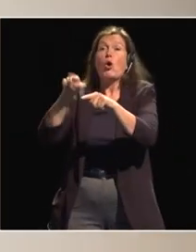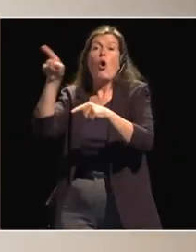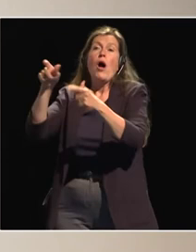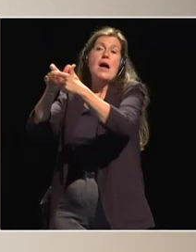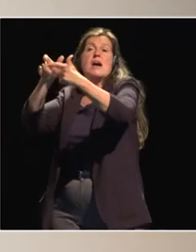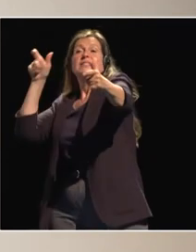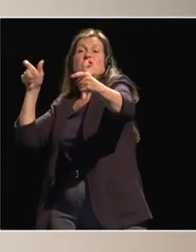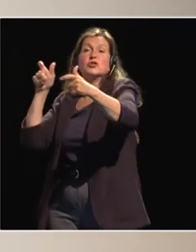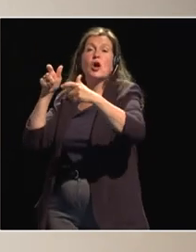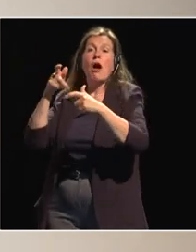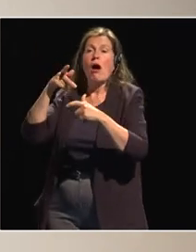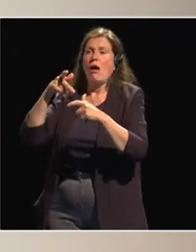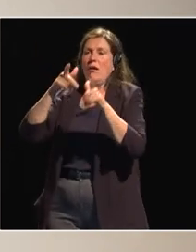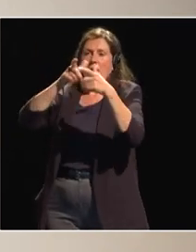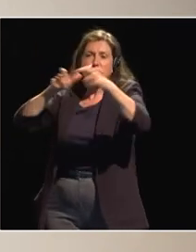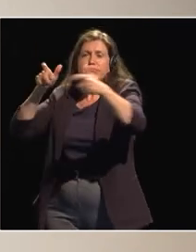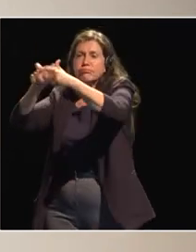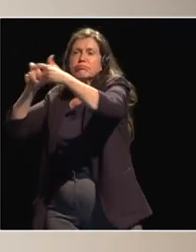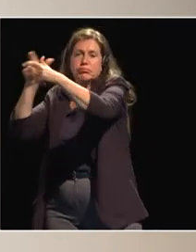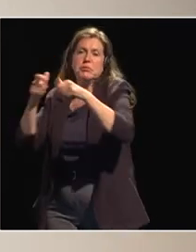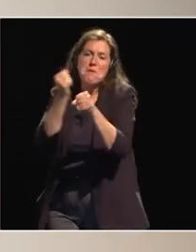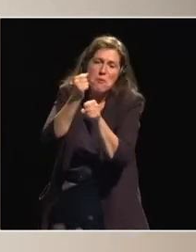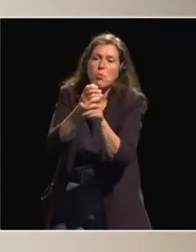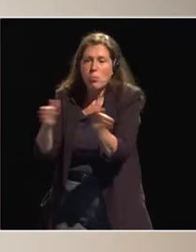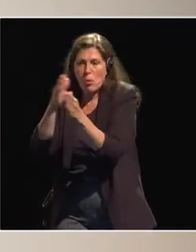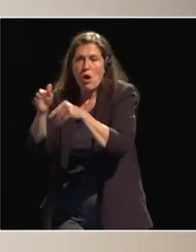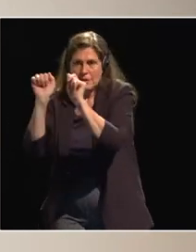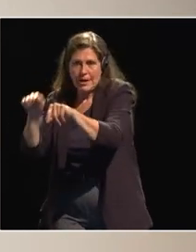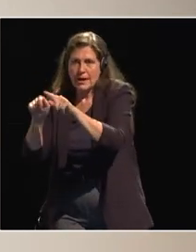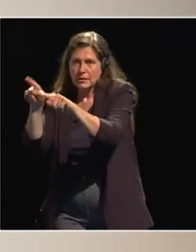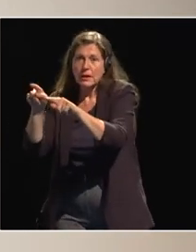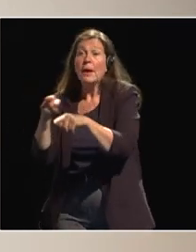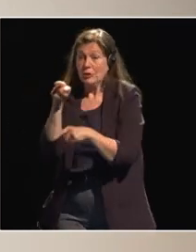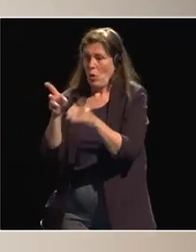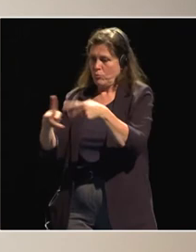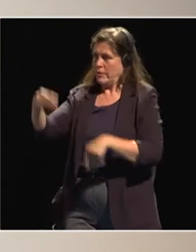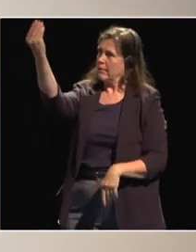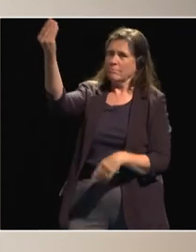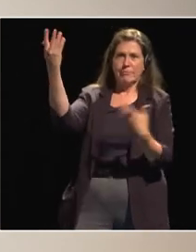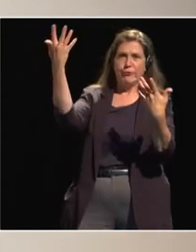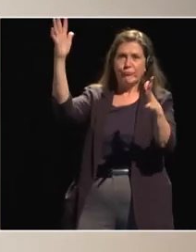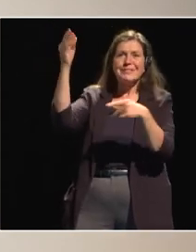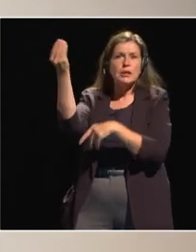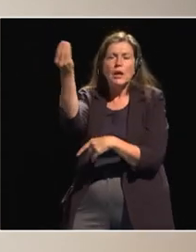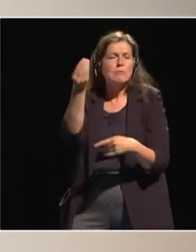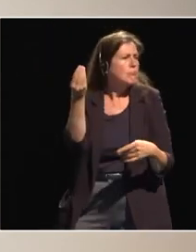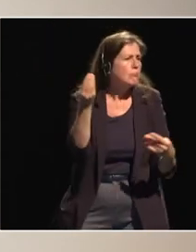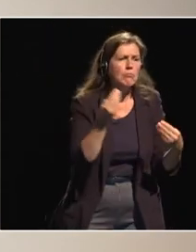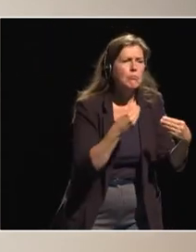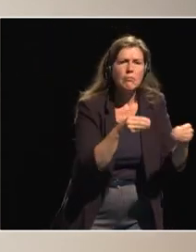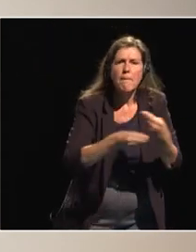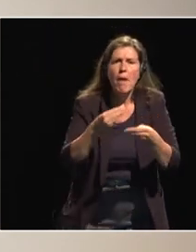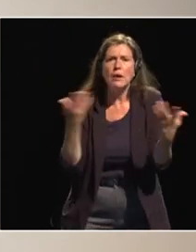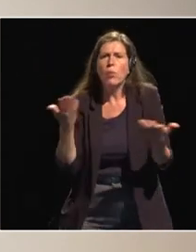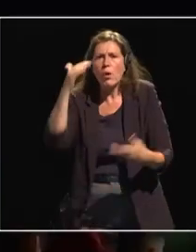next we will have products ready but where's the market so meaning we need to have trade centers also this is what was